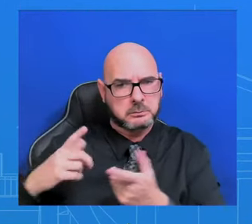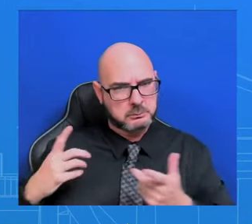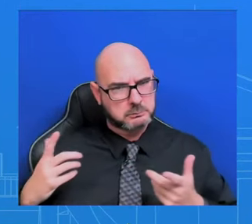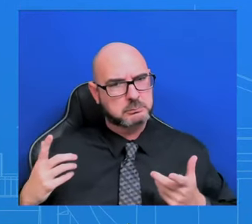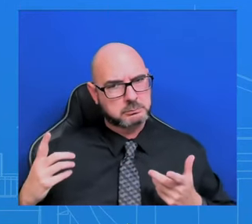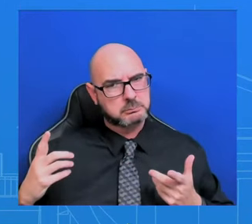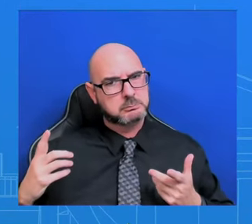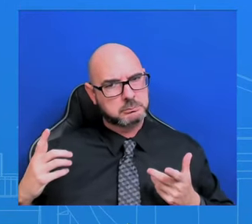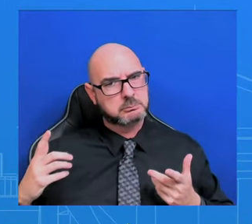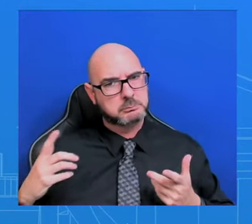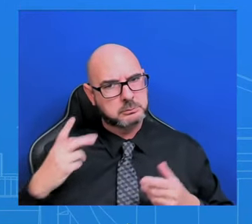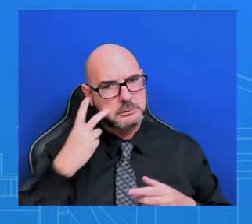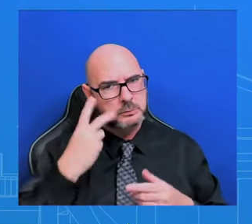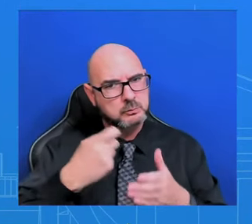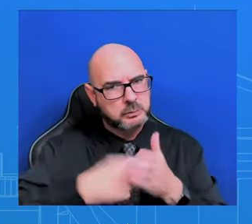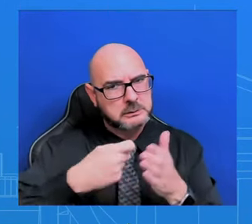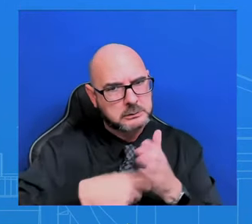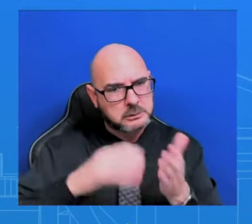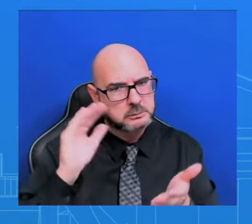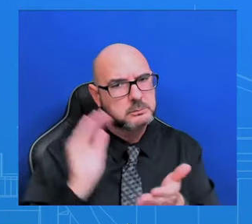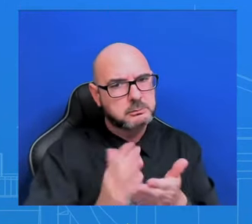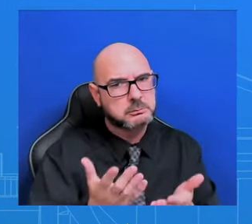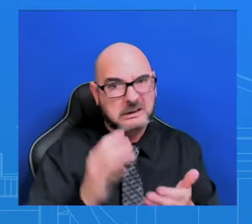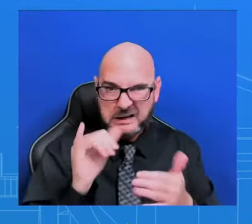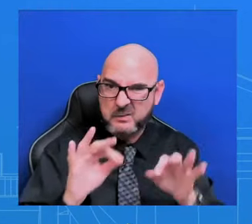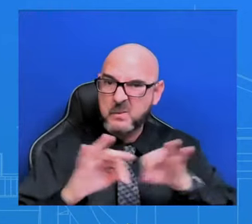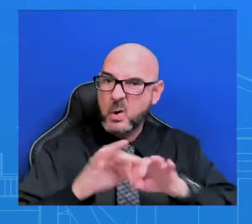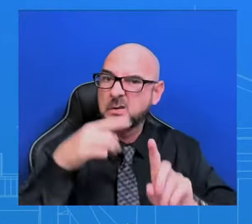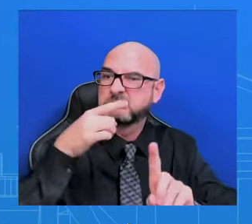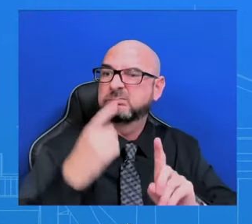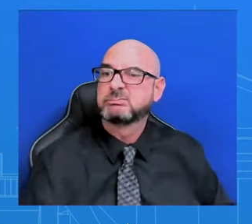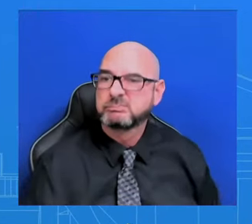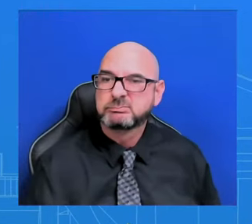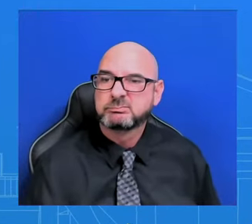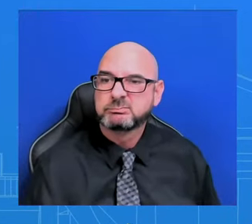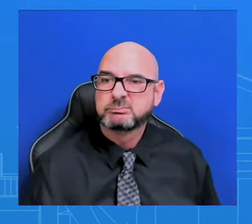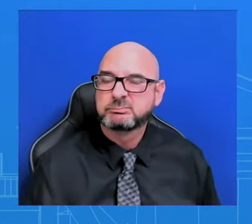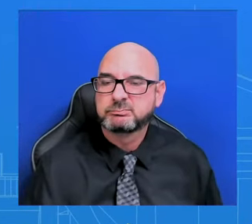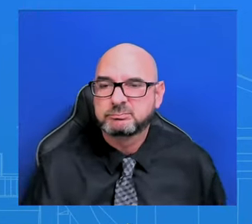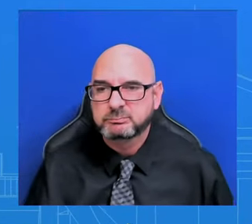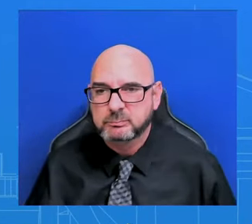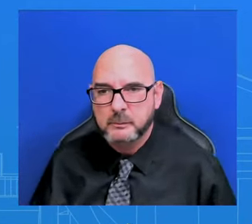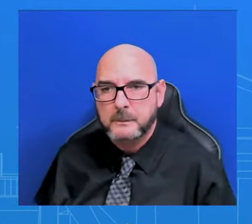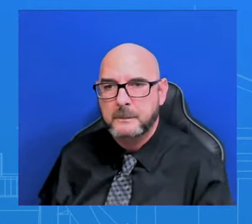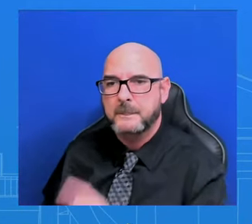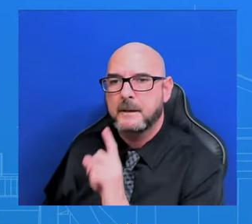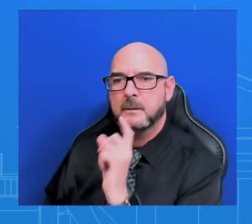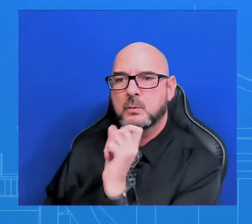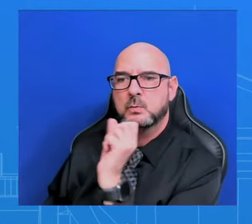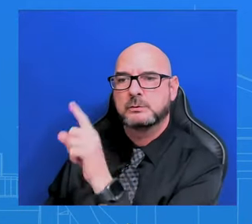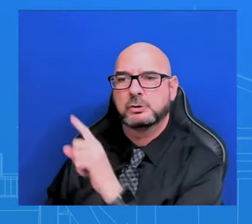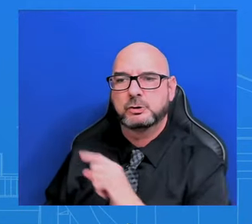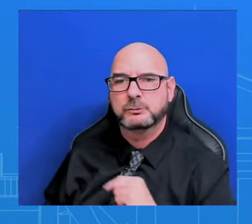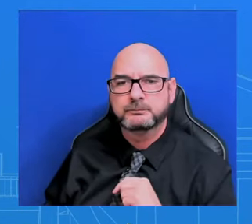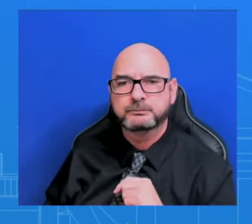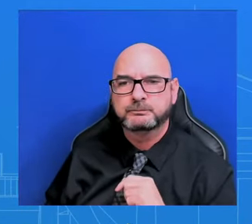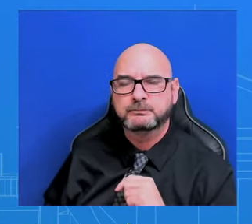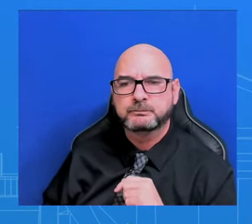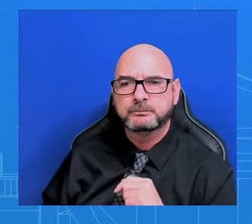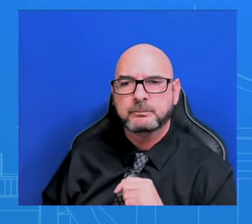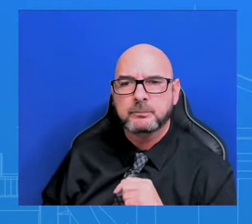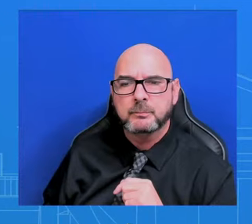then that's what matters. Okay. Thank you so much. So you said at the beginning of the briefing that